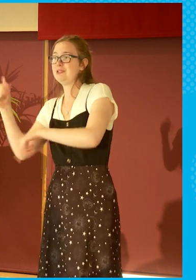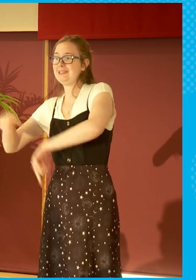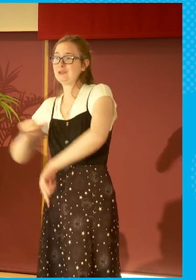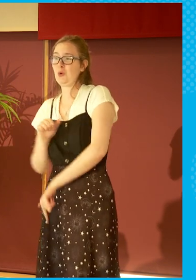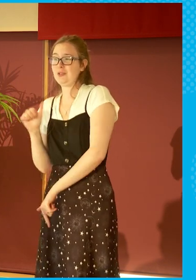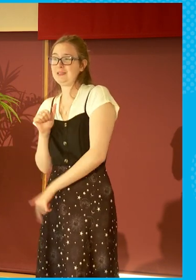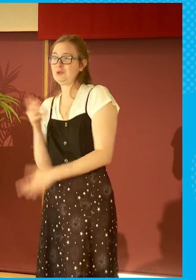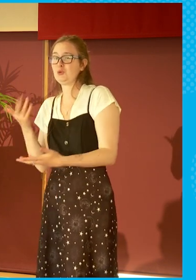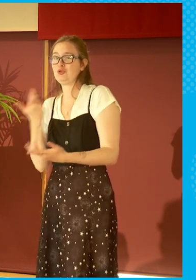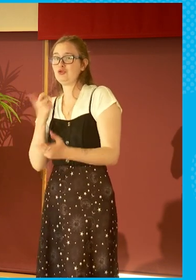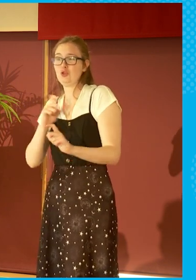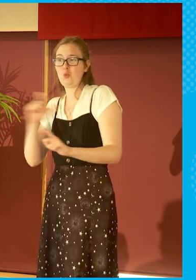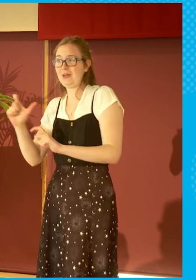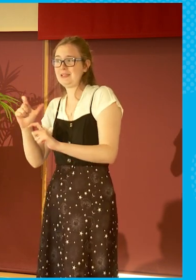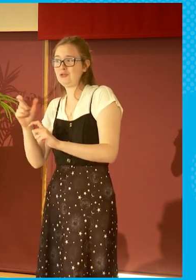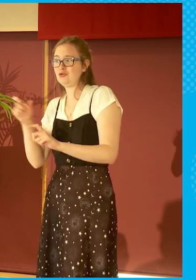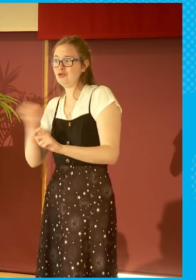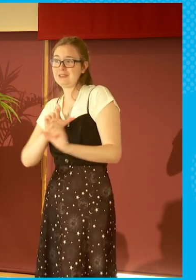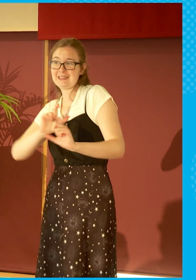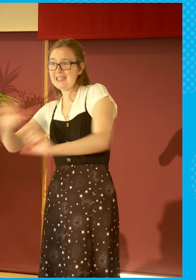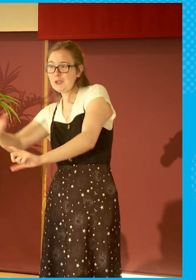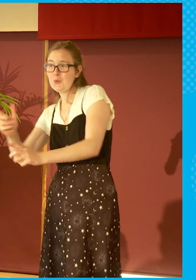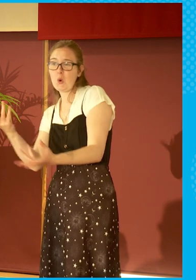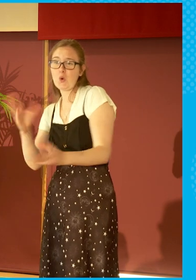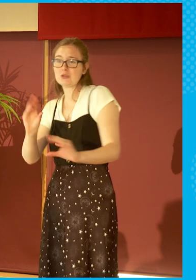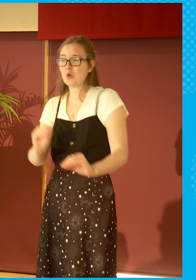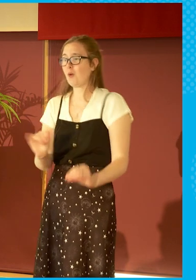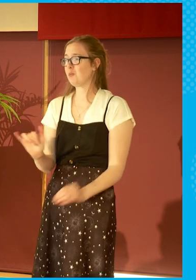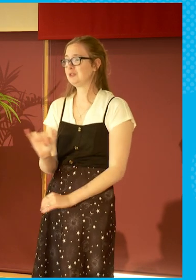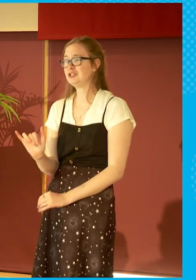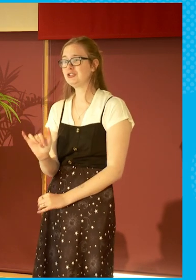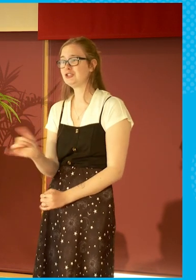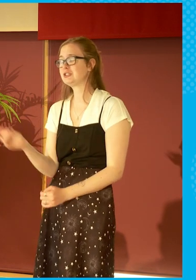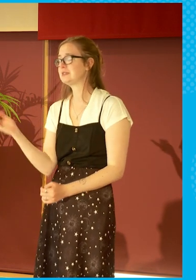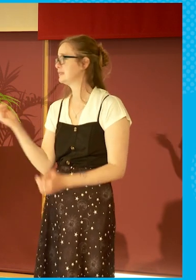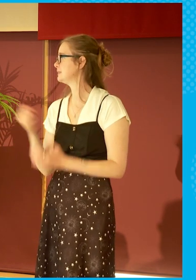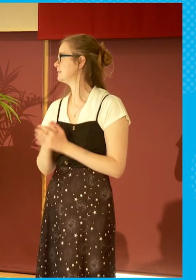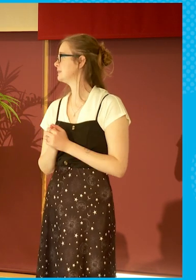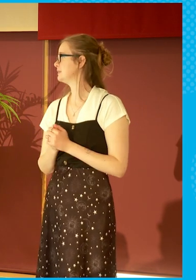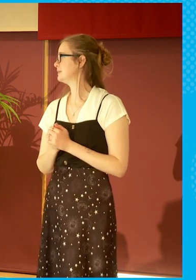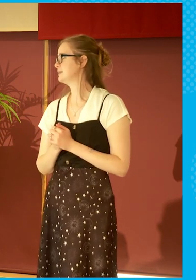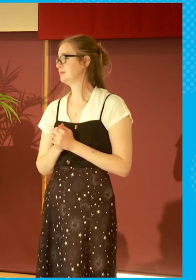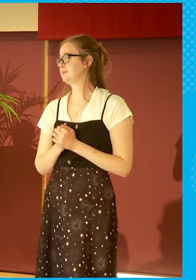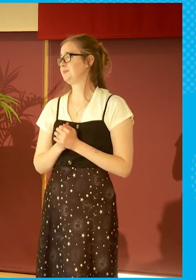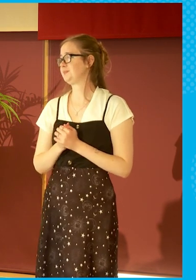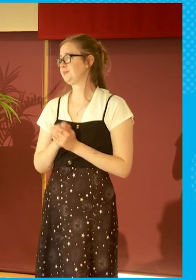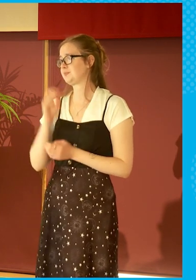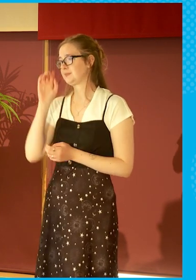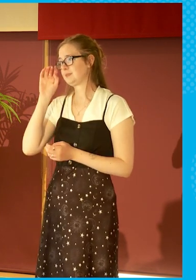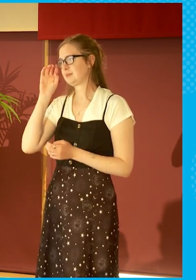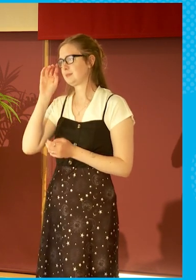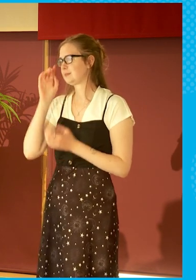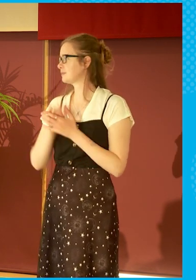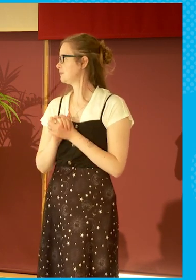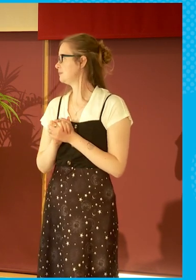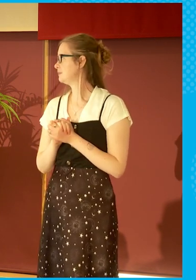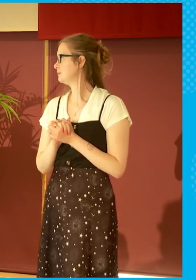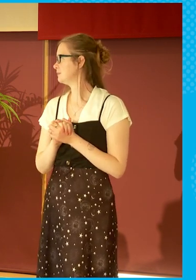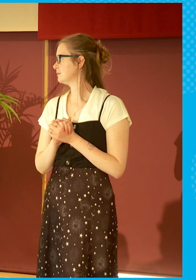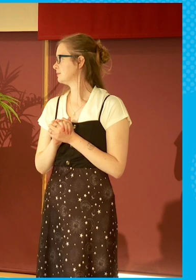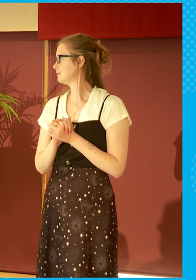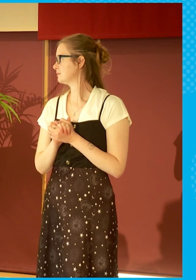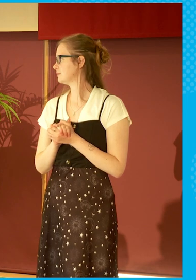do you want to maybe reflect a wee bit on that and your thoughts on the question as well? I would say, first and